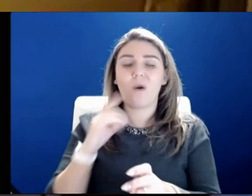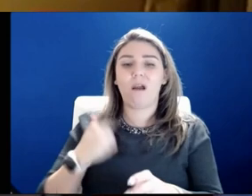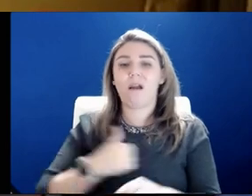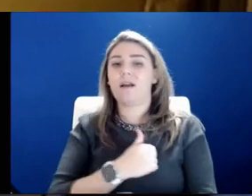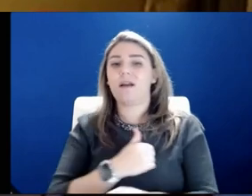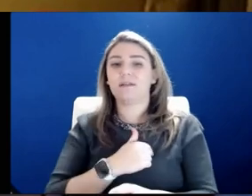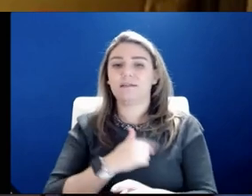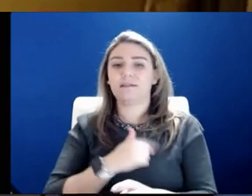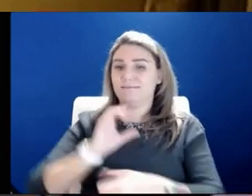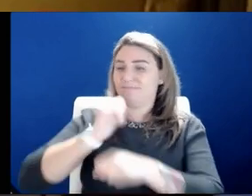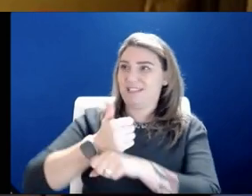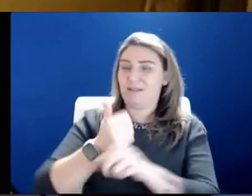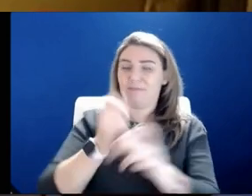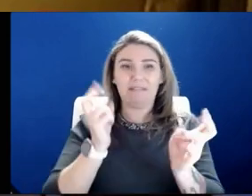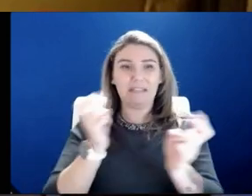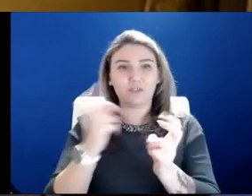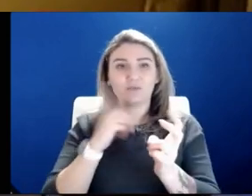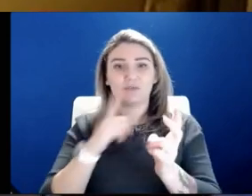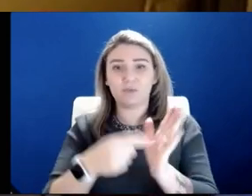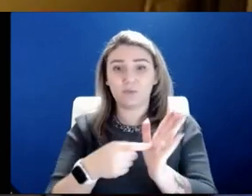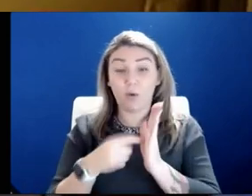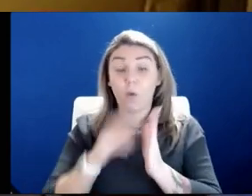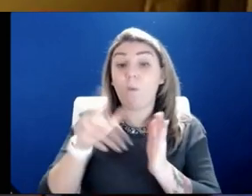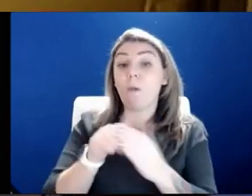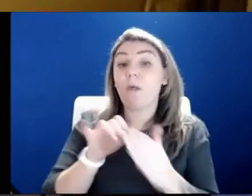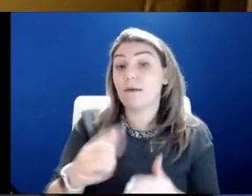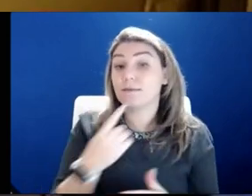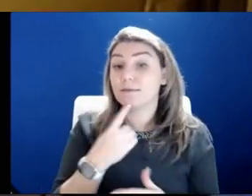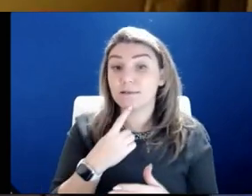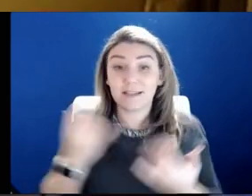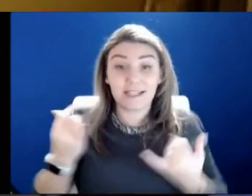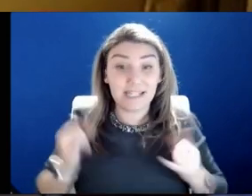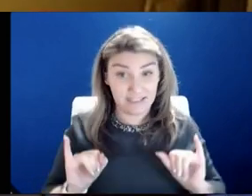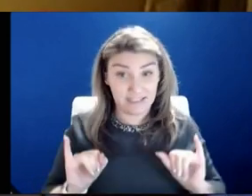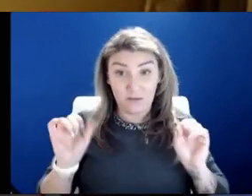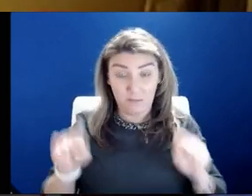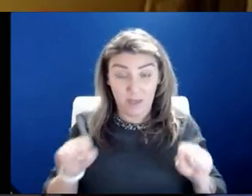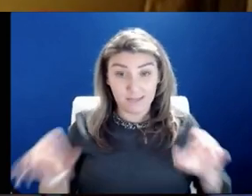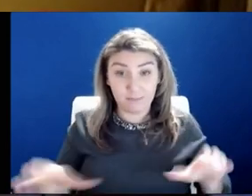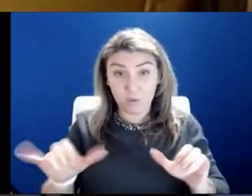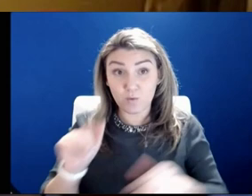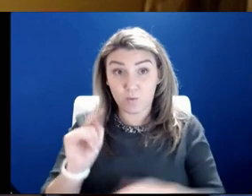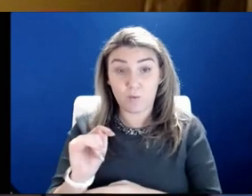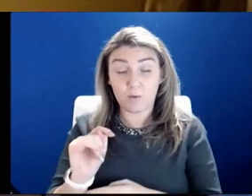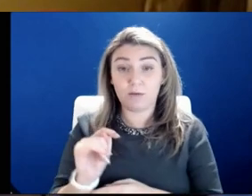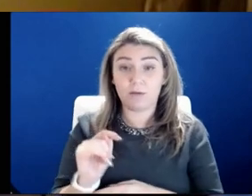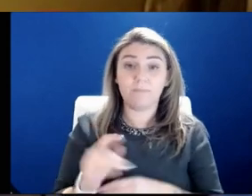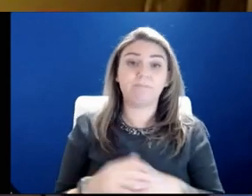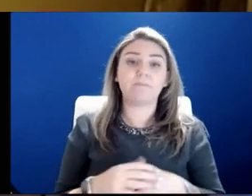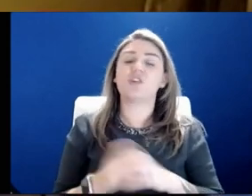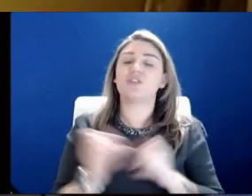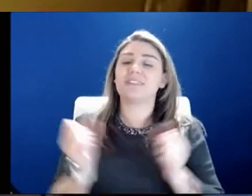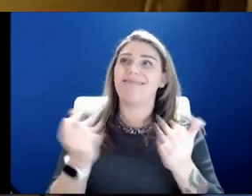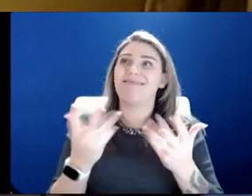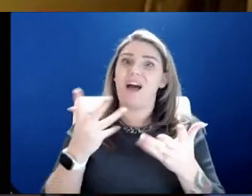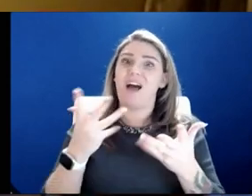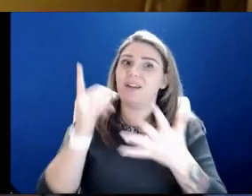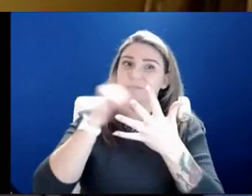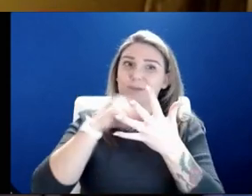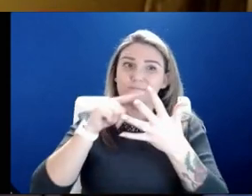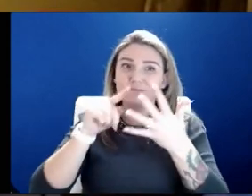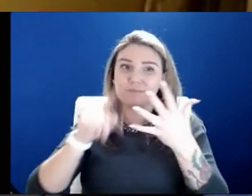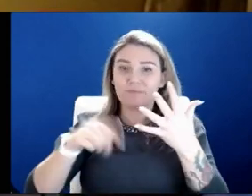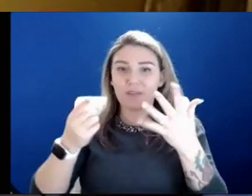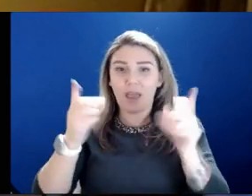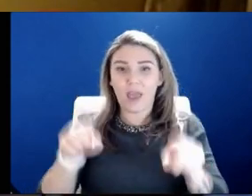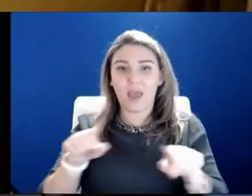of issues and requirements. All that said, it is still possible to do it. It takes a number of steps to get there, but it's